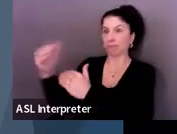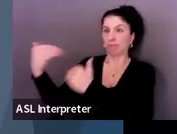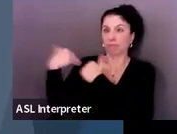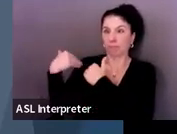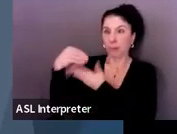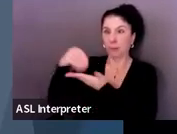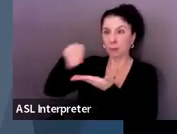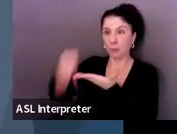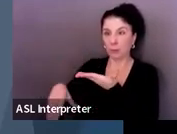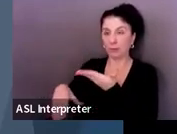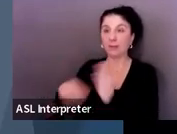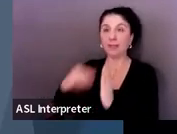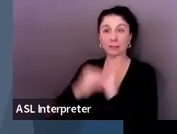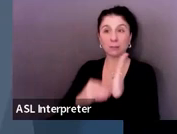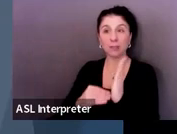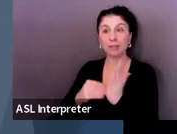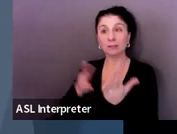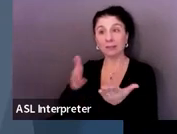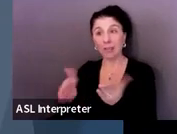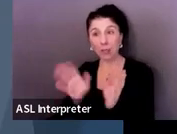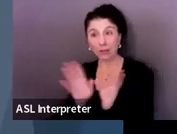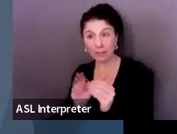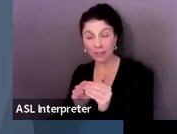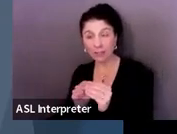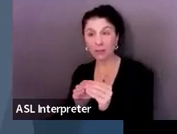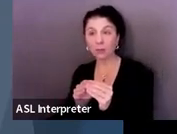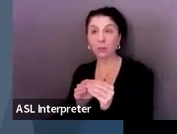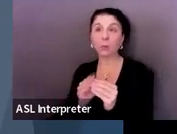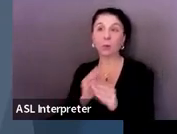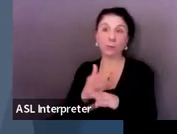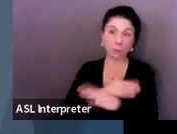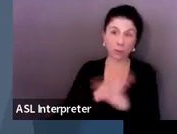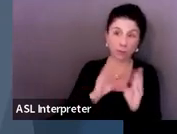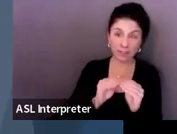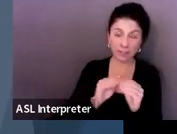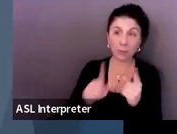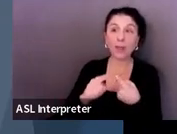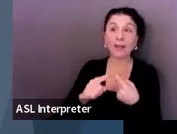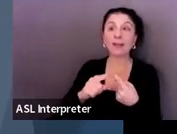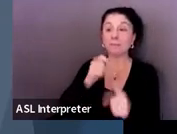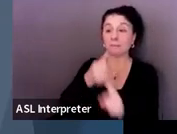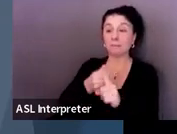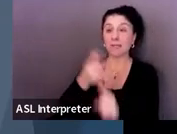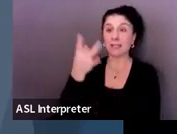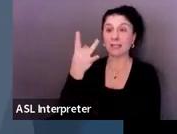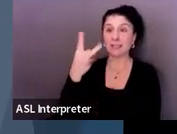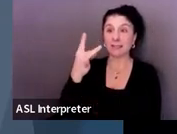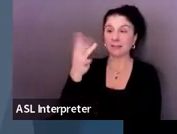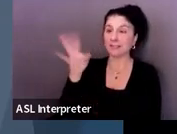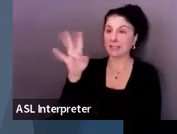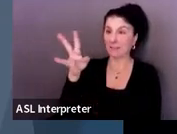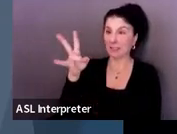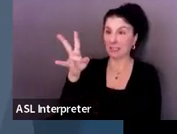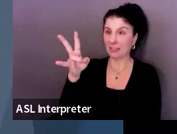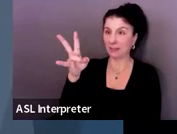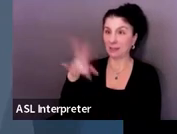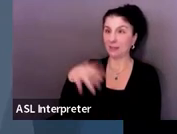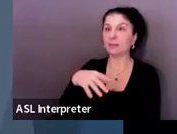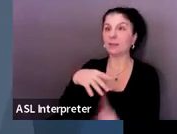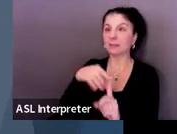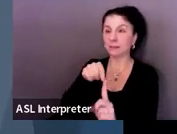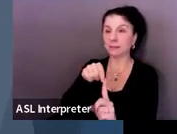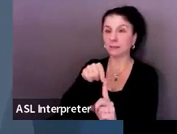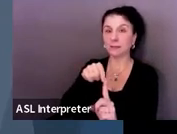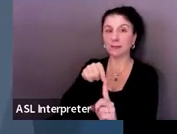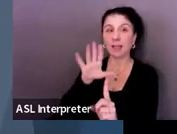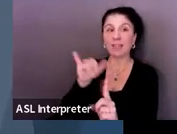or before the IEP meeting. For the year, the student will turn 17. And this date does not change. So once they